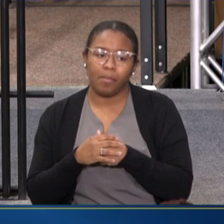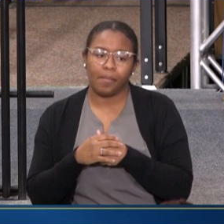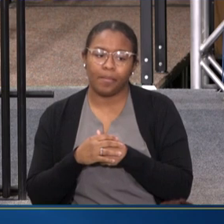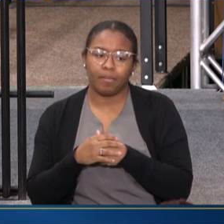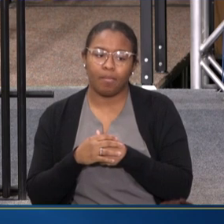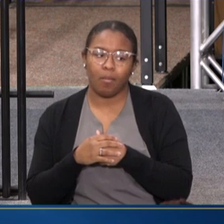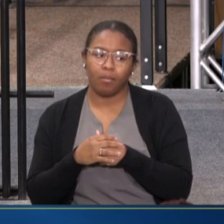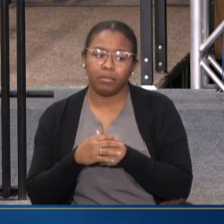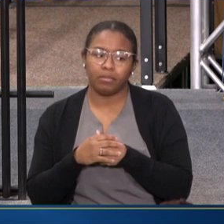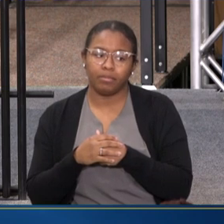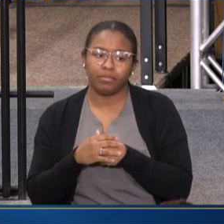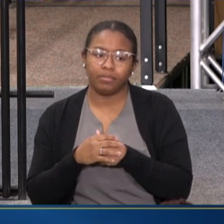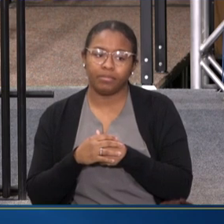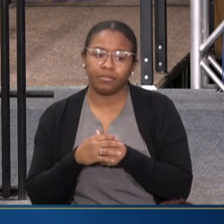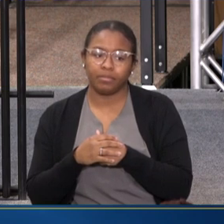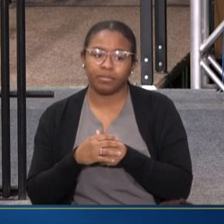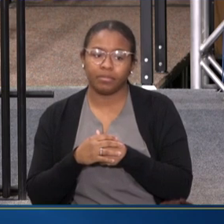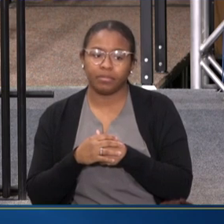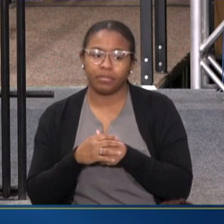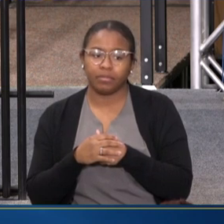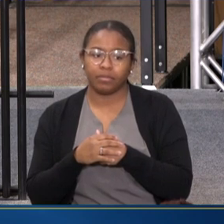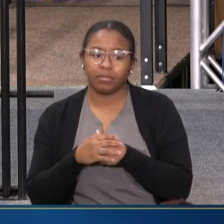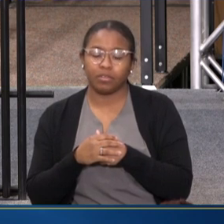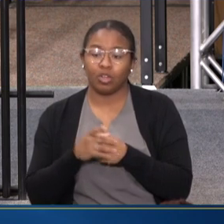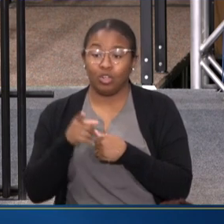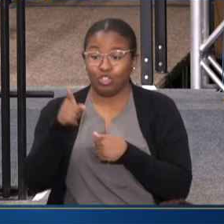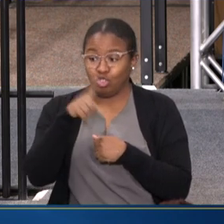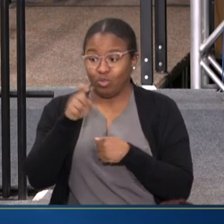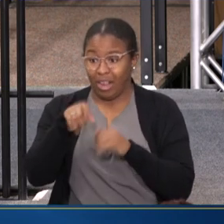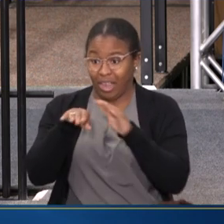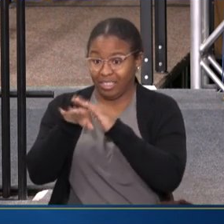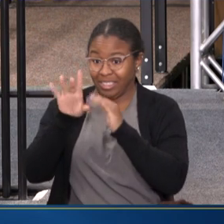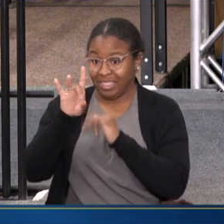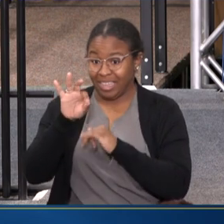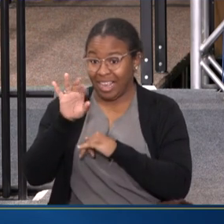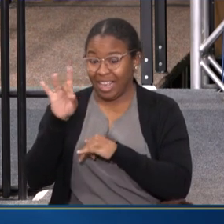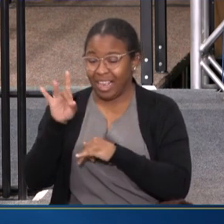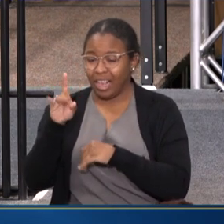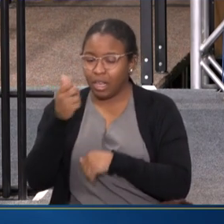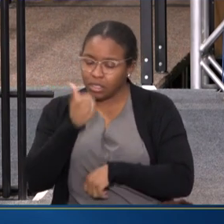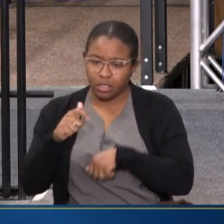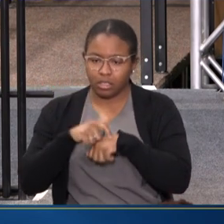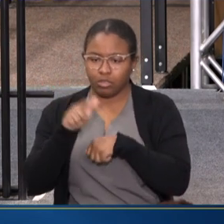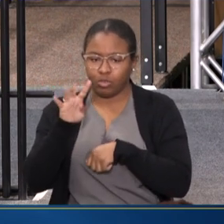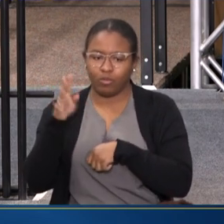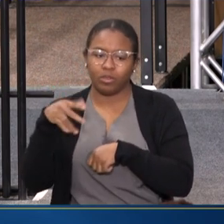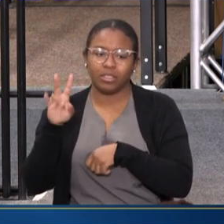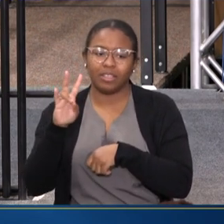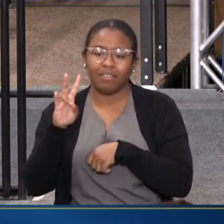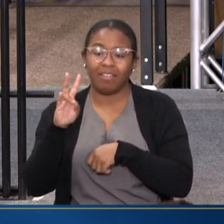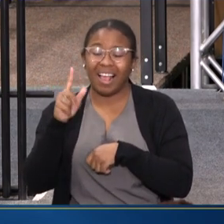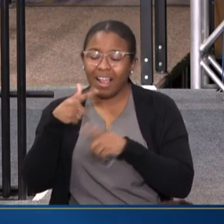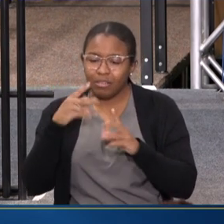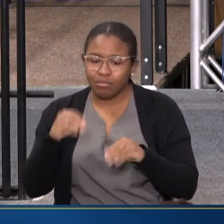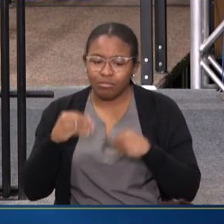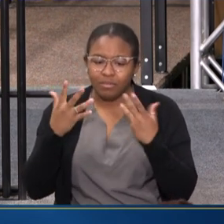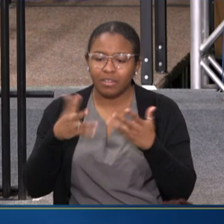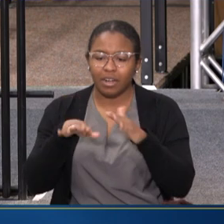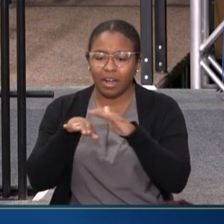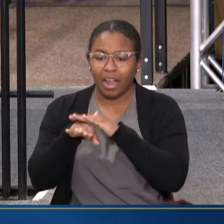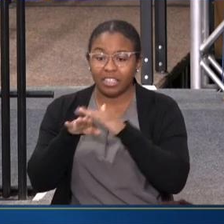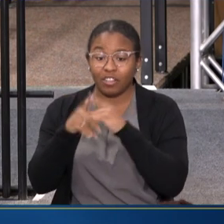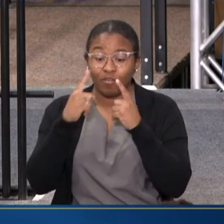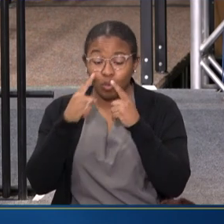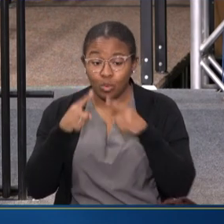YOU CAN ACCESS 988 24-7 AND IT PROVIDES ACCESS